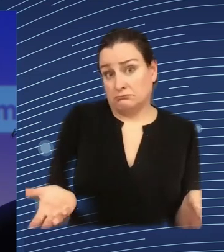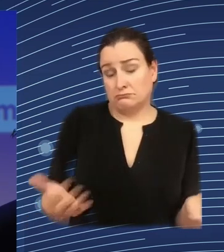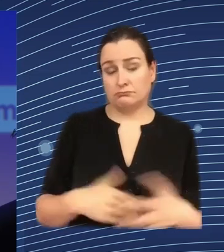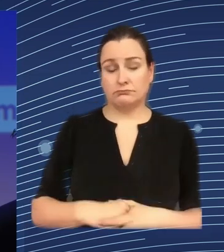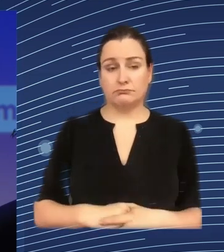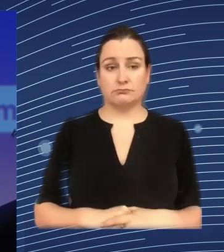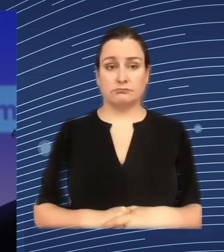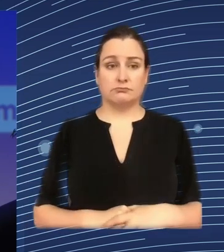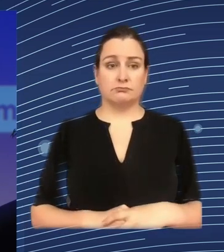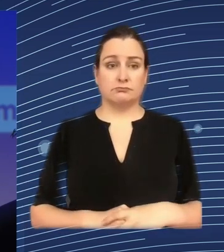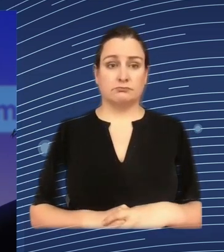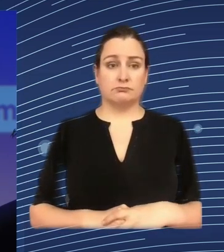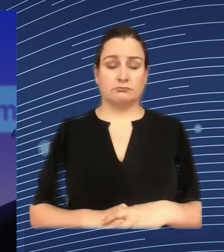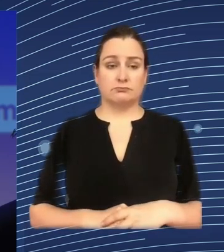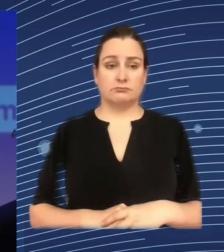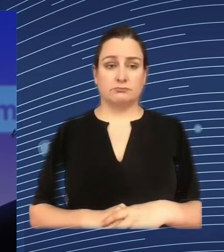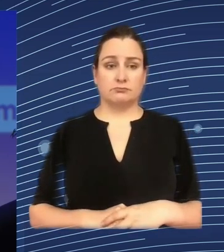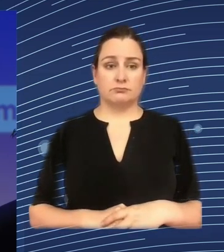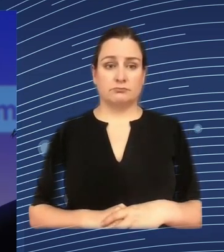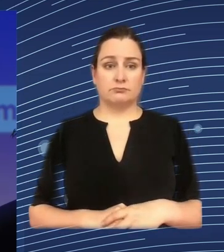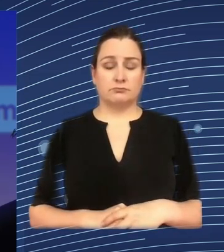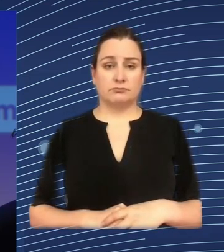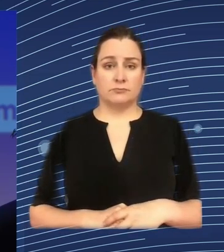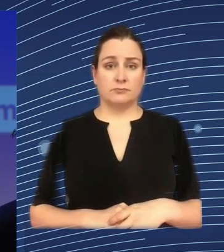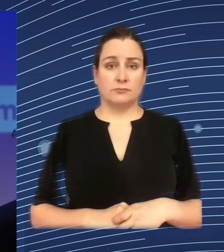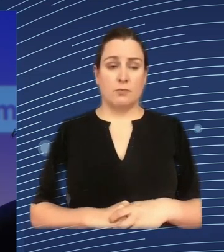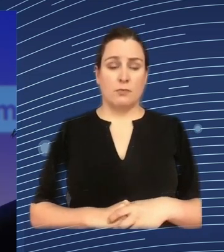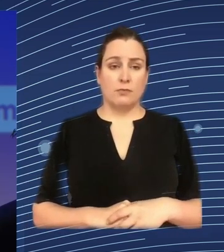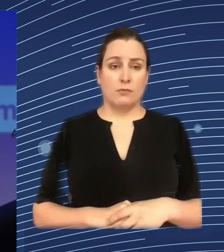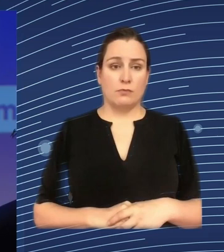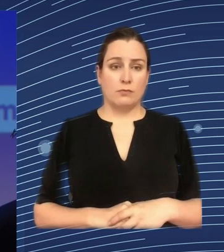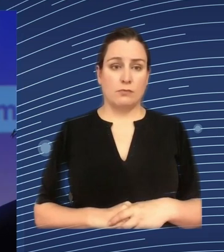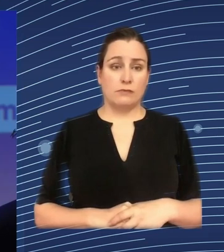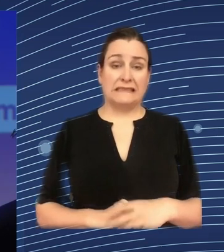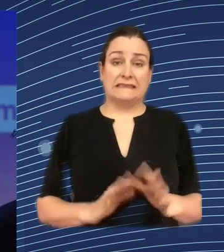because what we see in the data is that the the